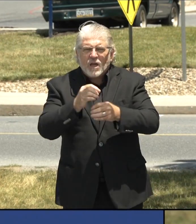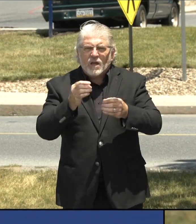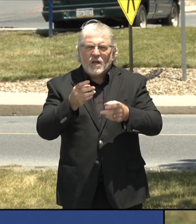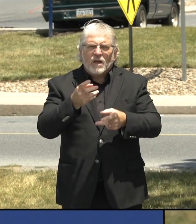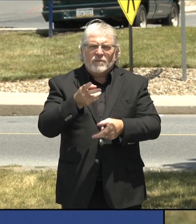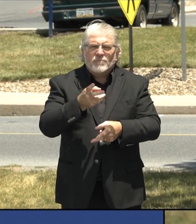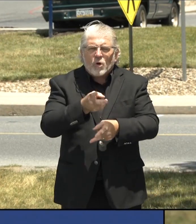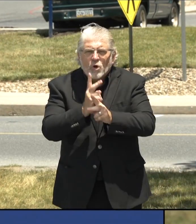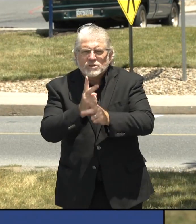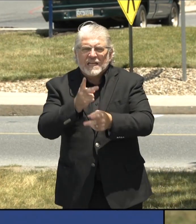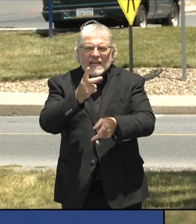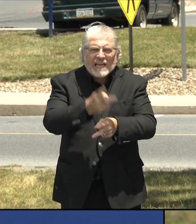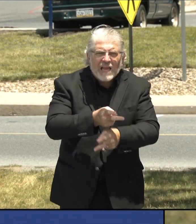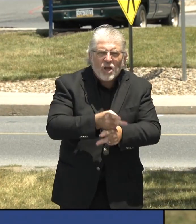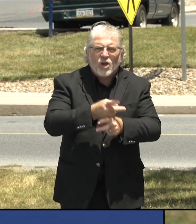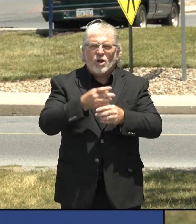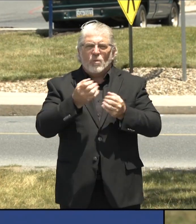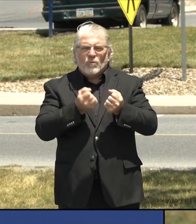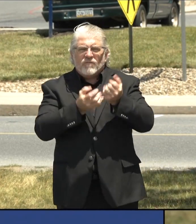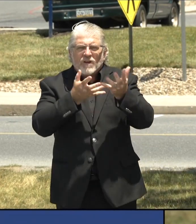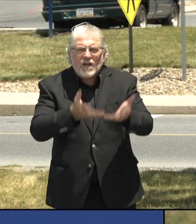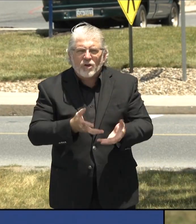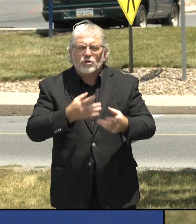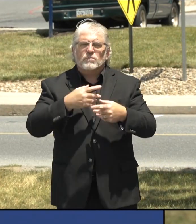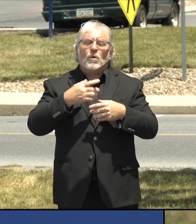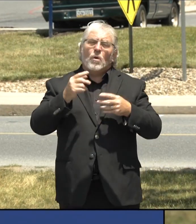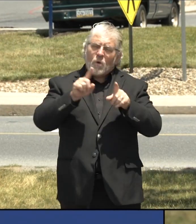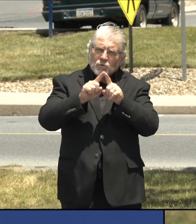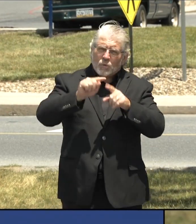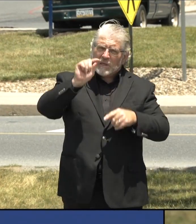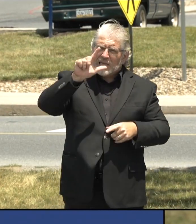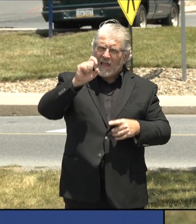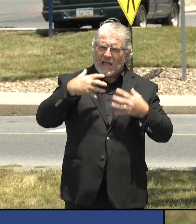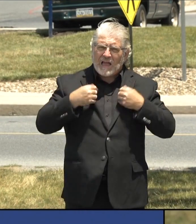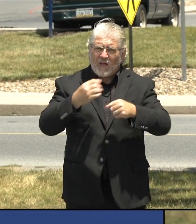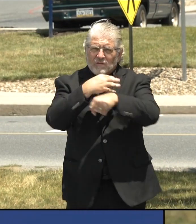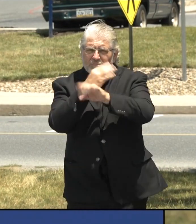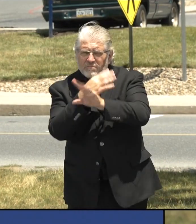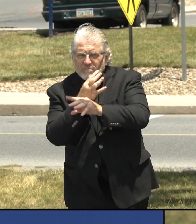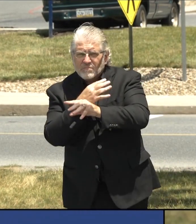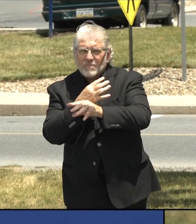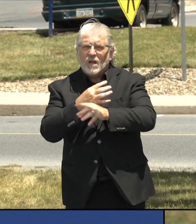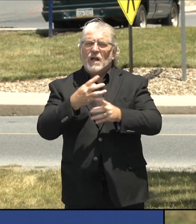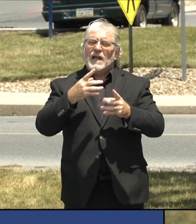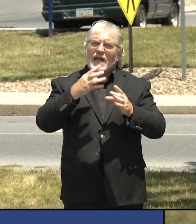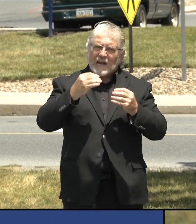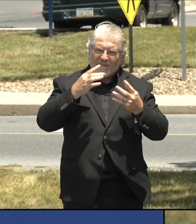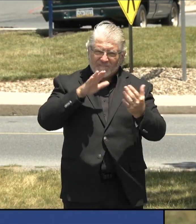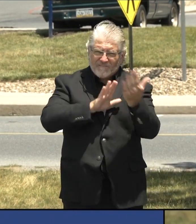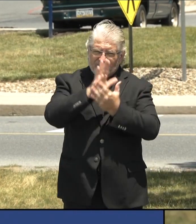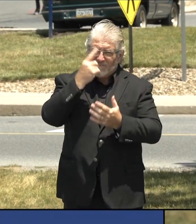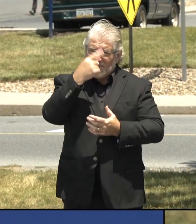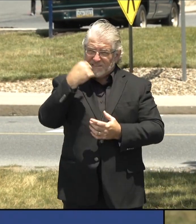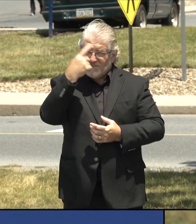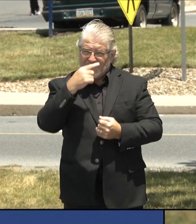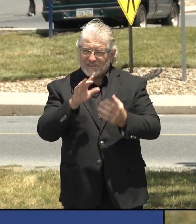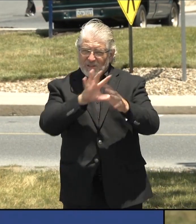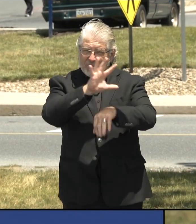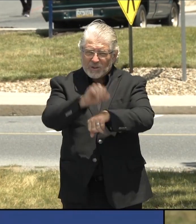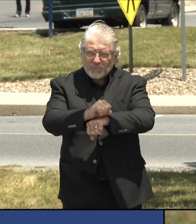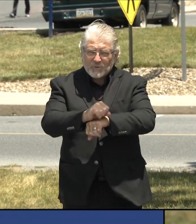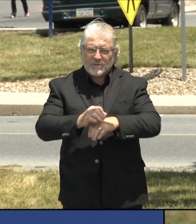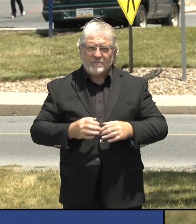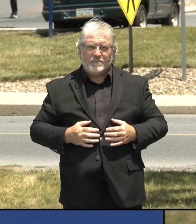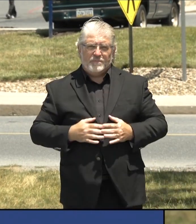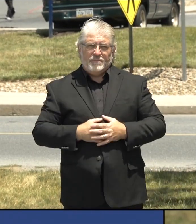continue to provide the telehealth services and virtual appointments as well as telephone visits that can provide options